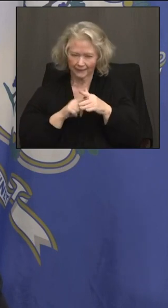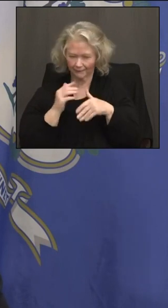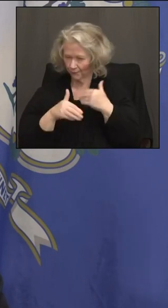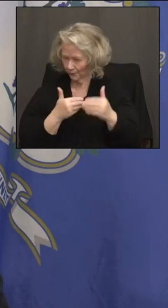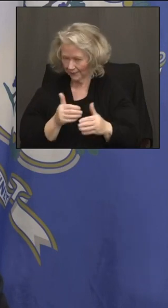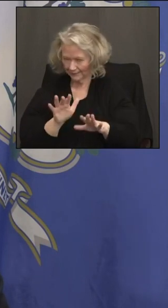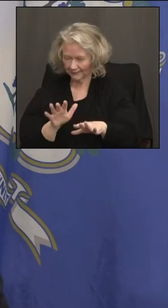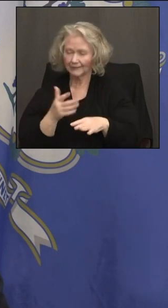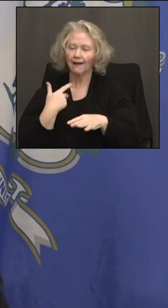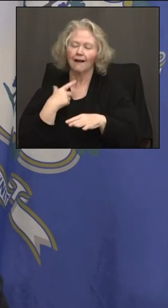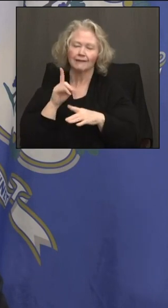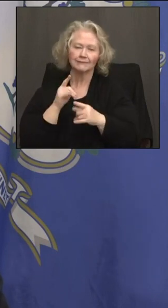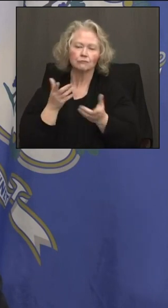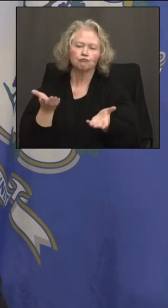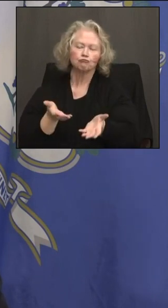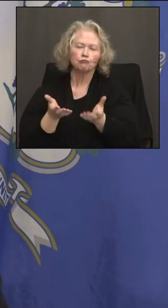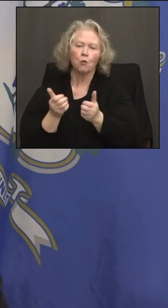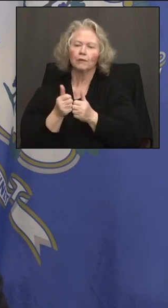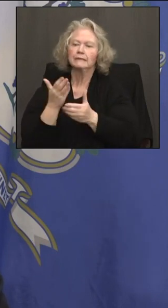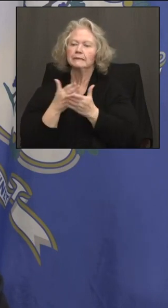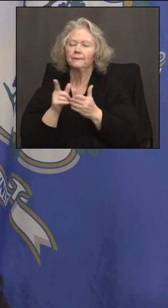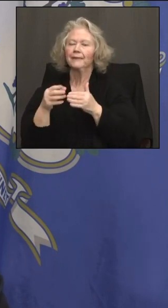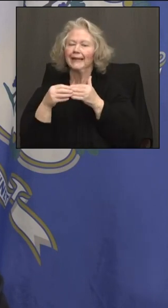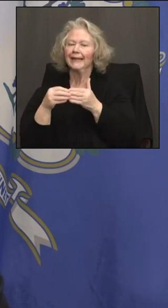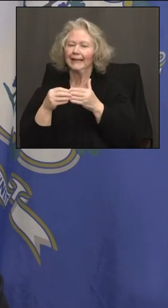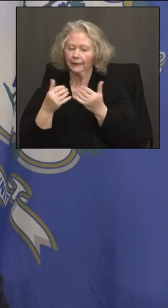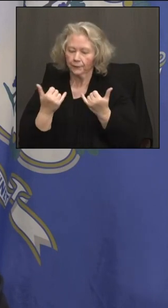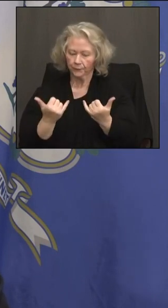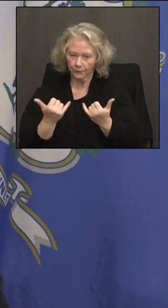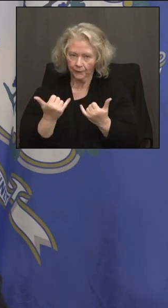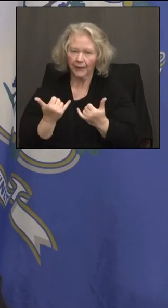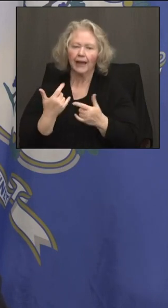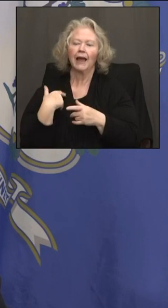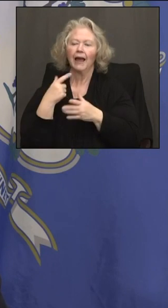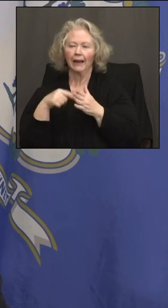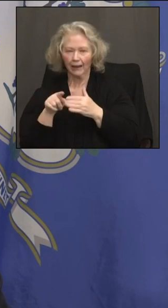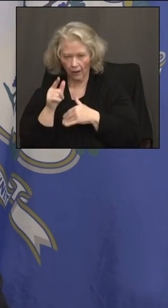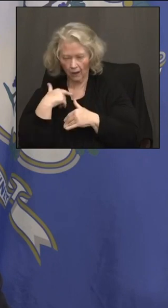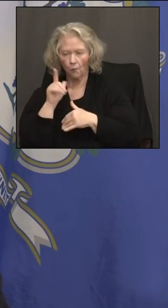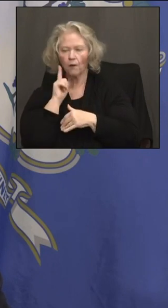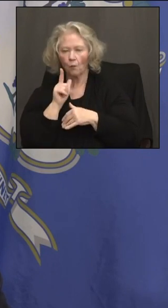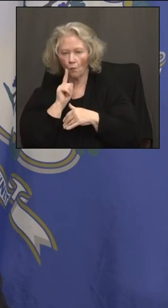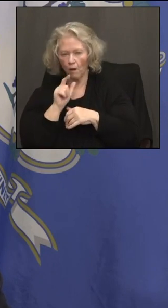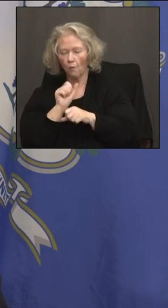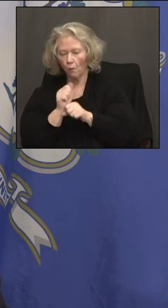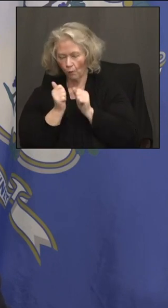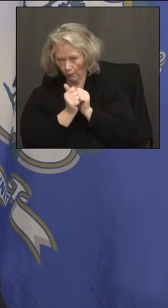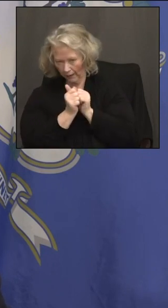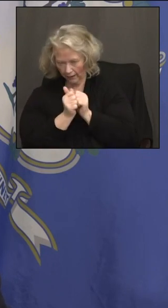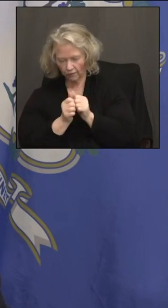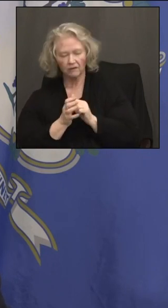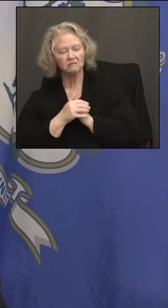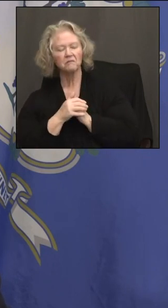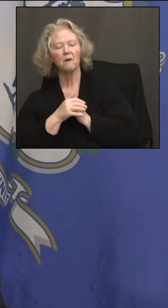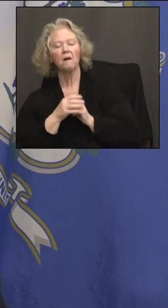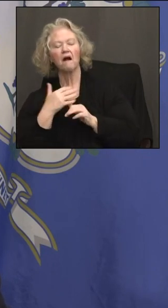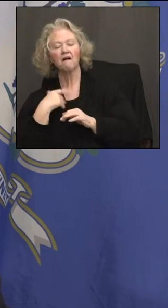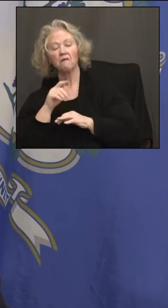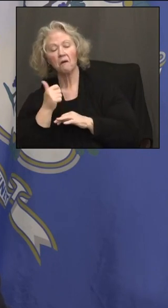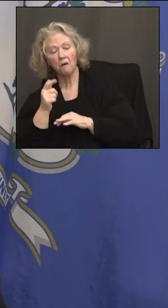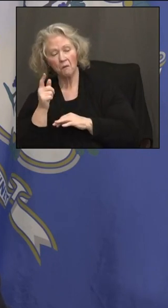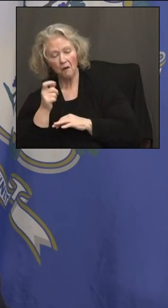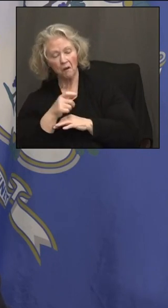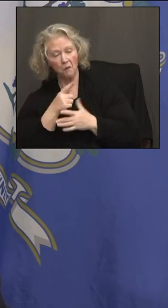some of the leaders today. We'll be doing it again next week as we work through this together. Along similar lines, what